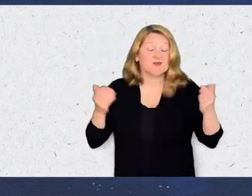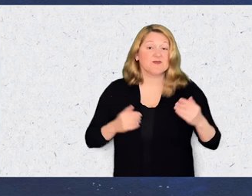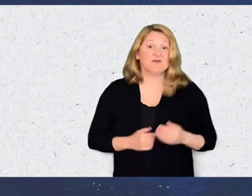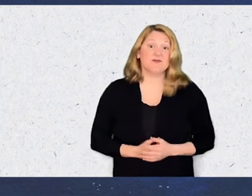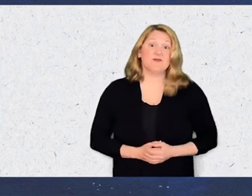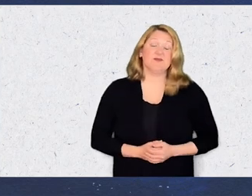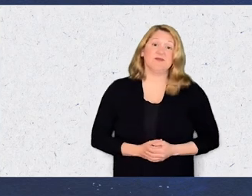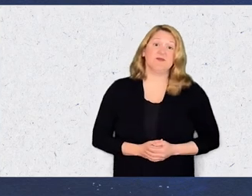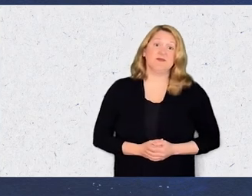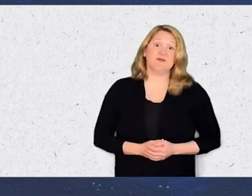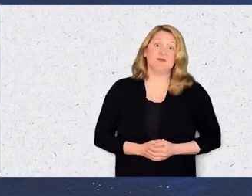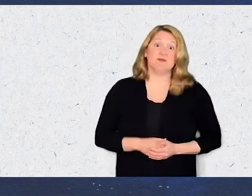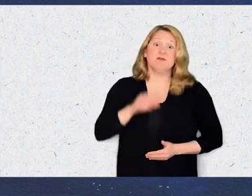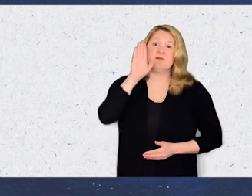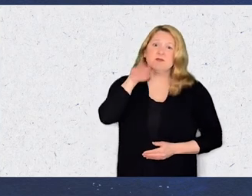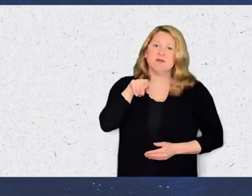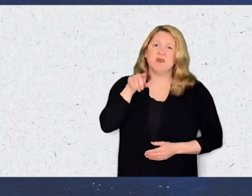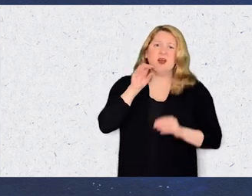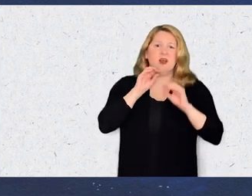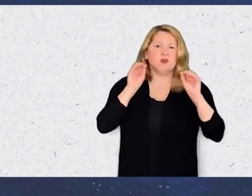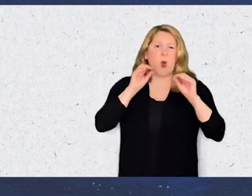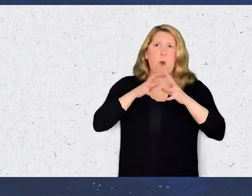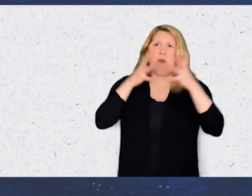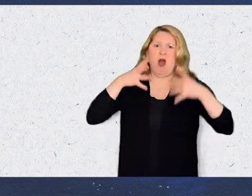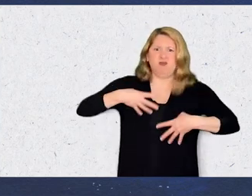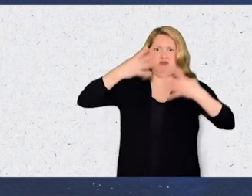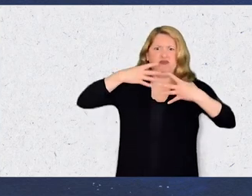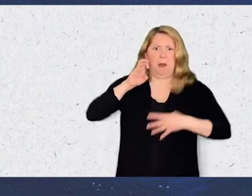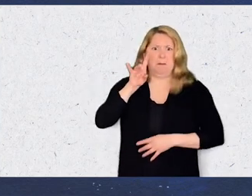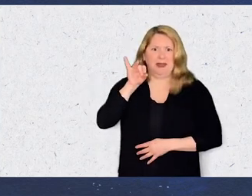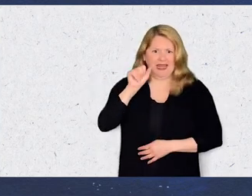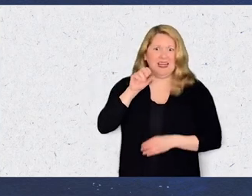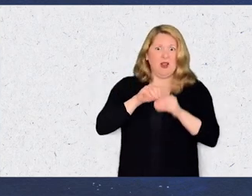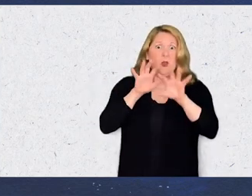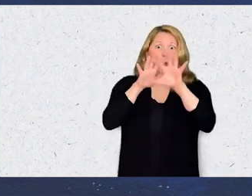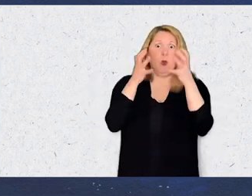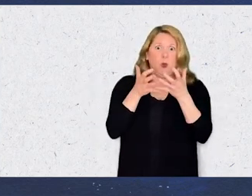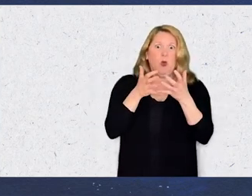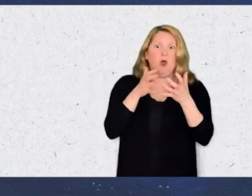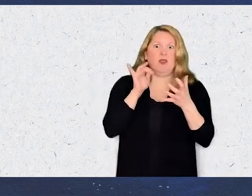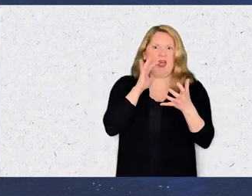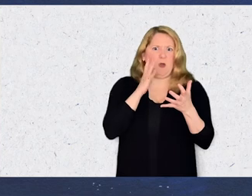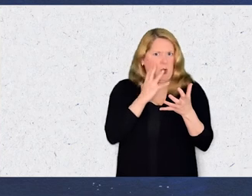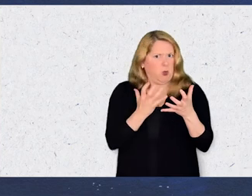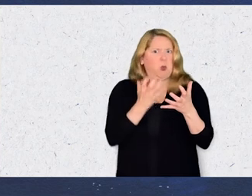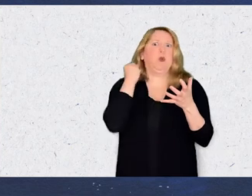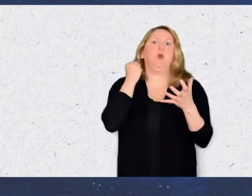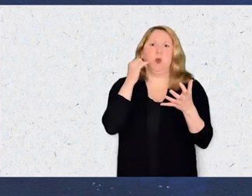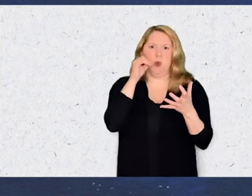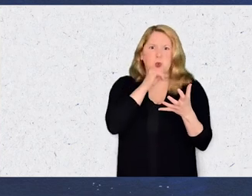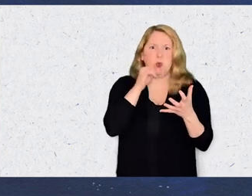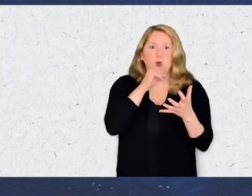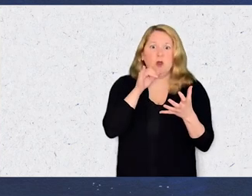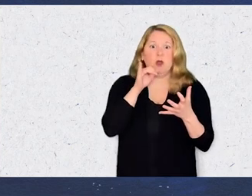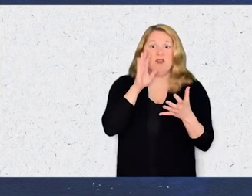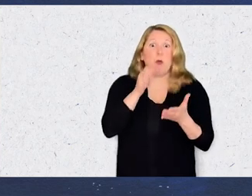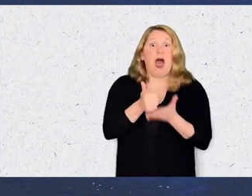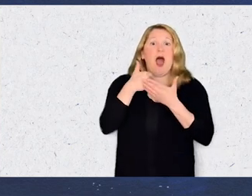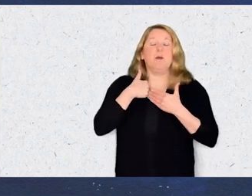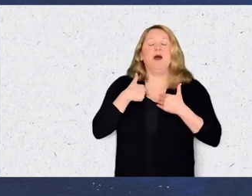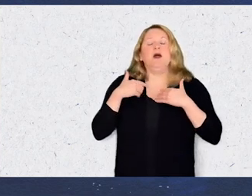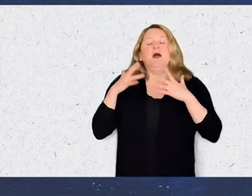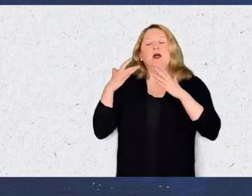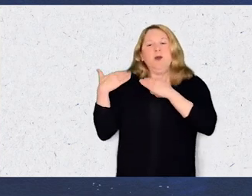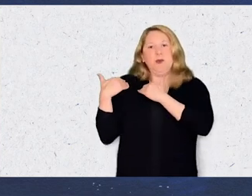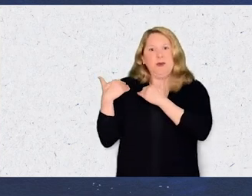the day. There is no amount of media in this world that I or others could consume that will